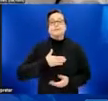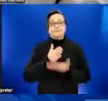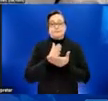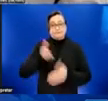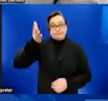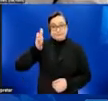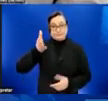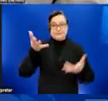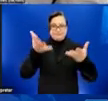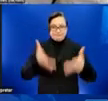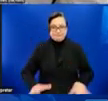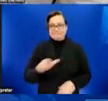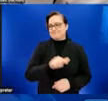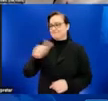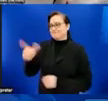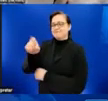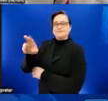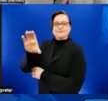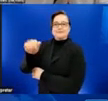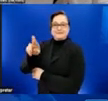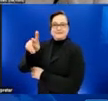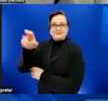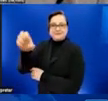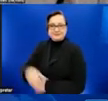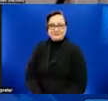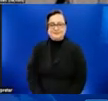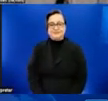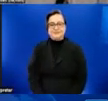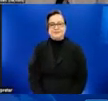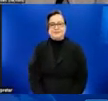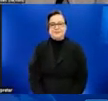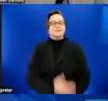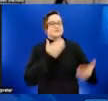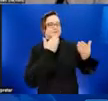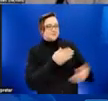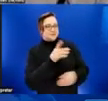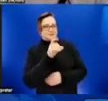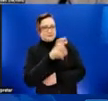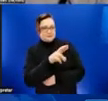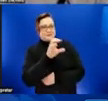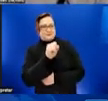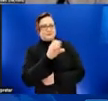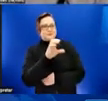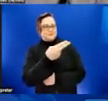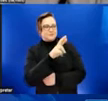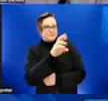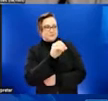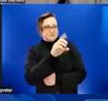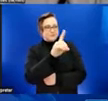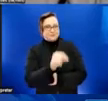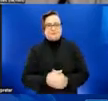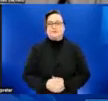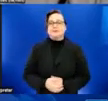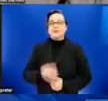now turn it over to Dr. Karnes. Thank you, Dr. Schropp. Thank To reduce stigma, the CDC is being transparent